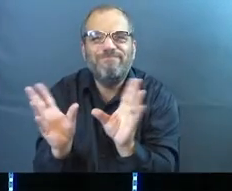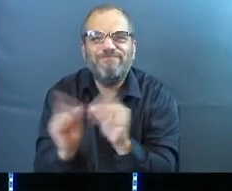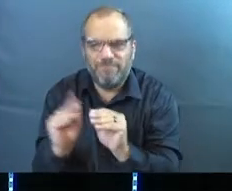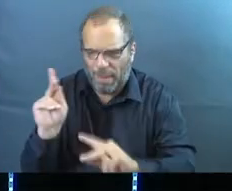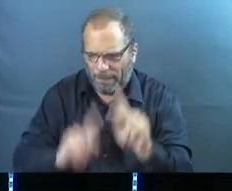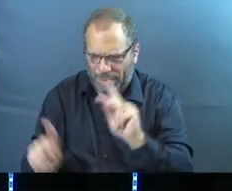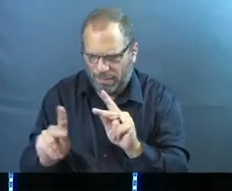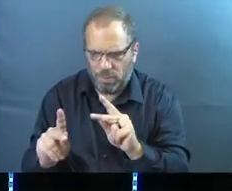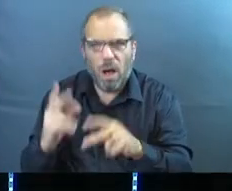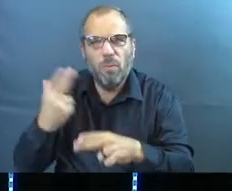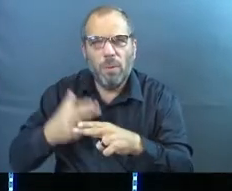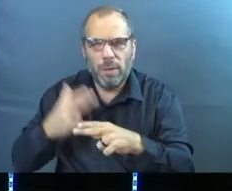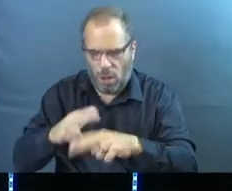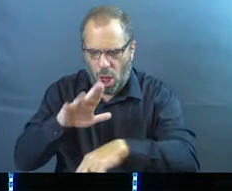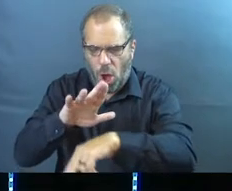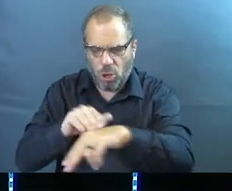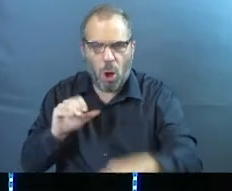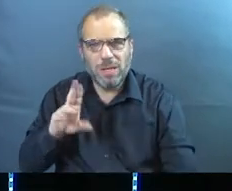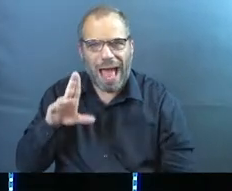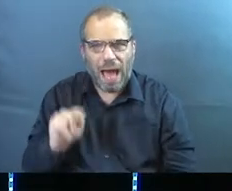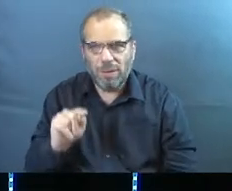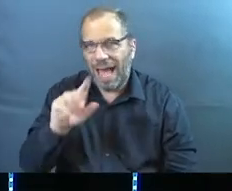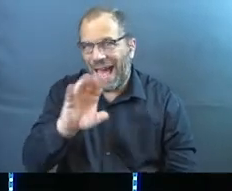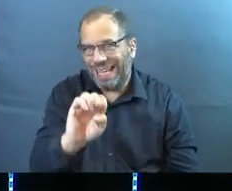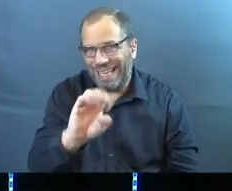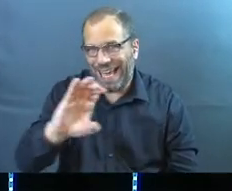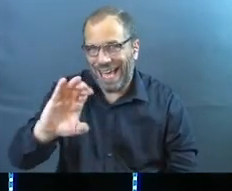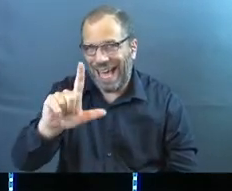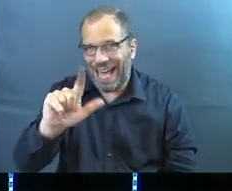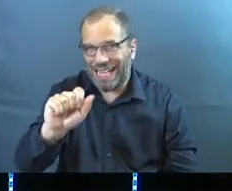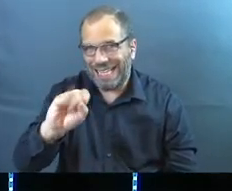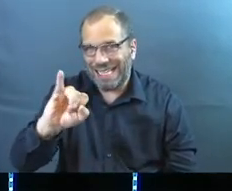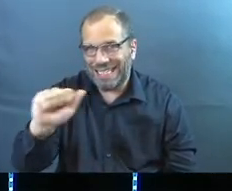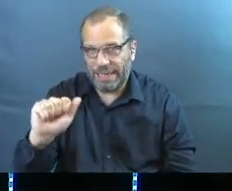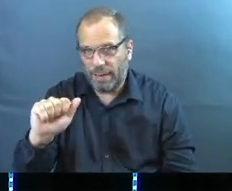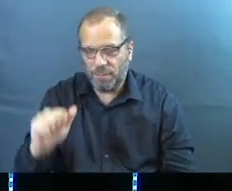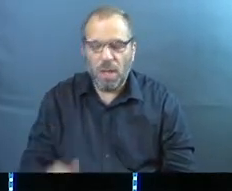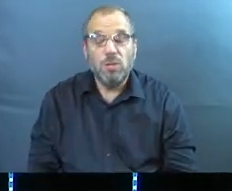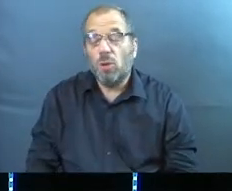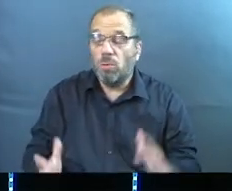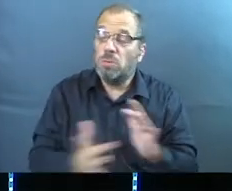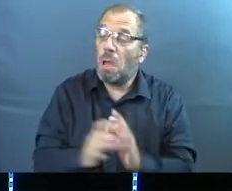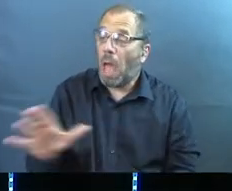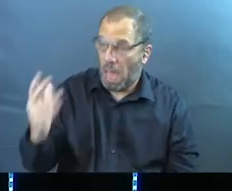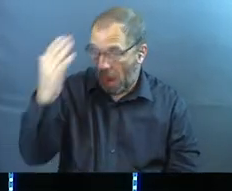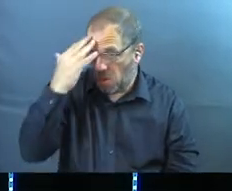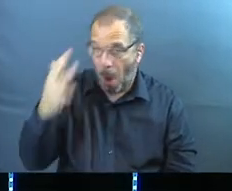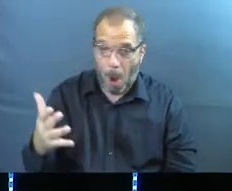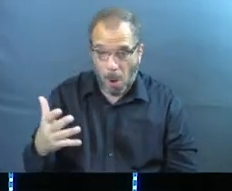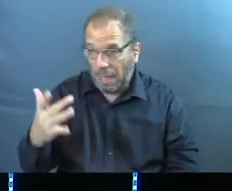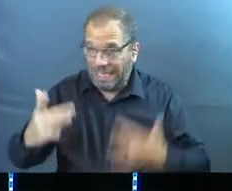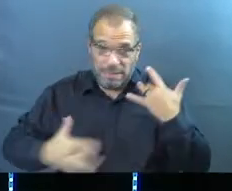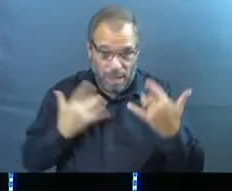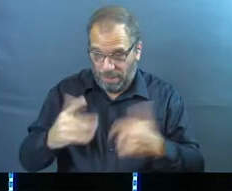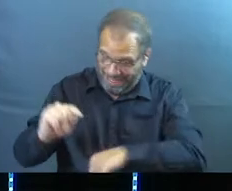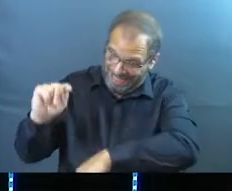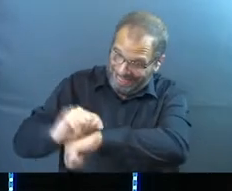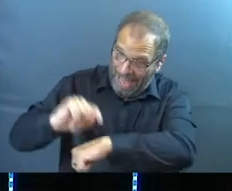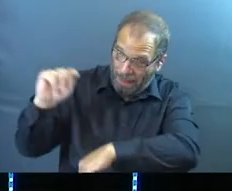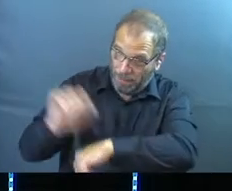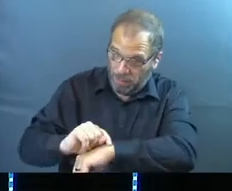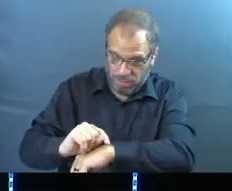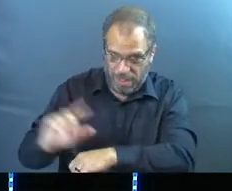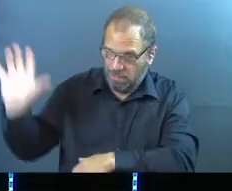called out ones. Ekklesia. Ekklesia. So Jesus comes along and says, hey, I know people were excited about temples